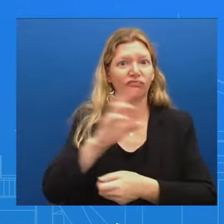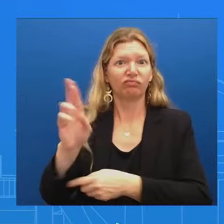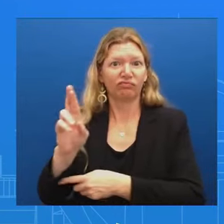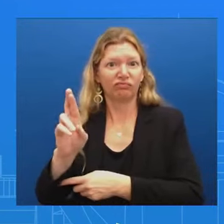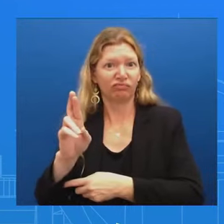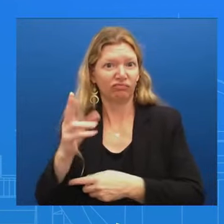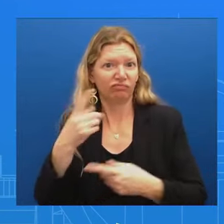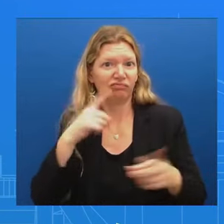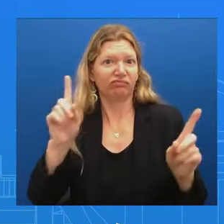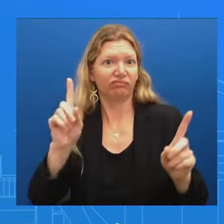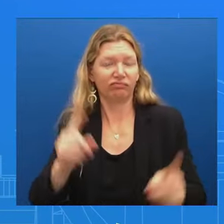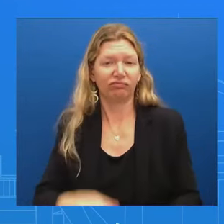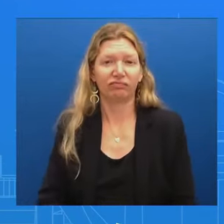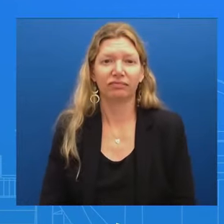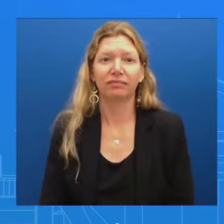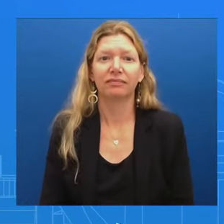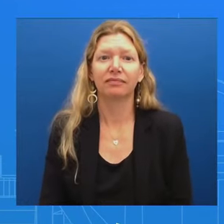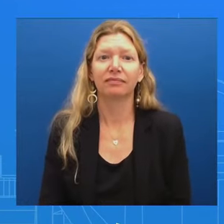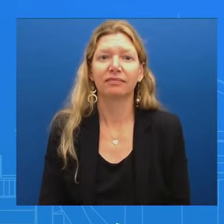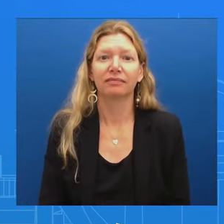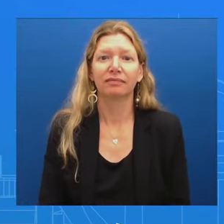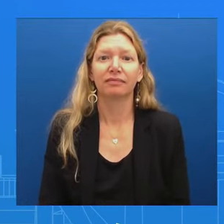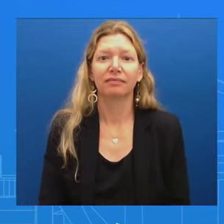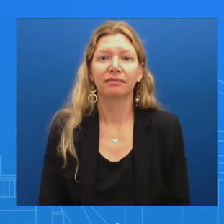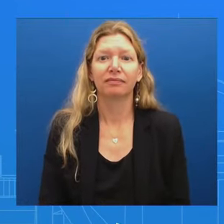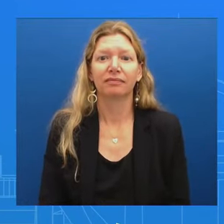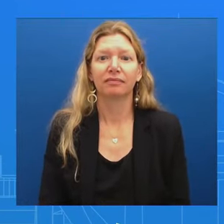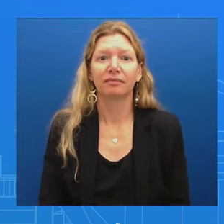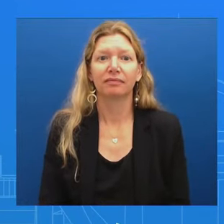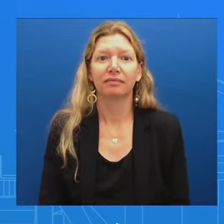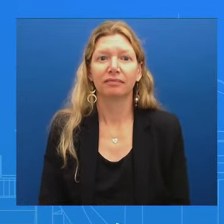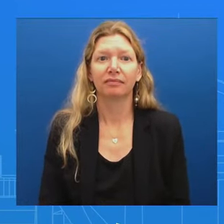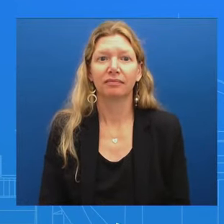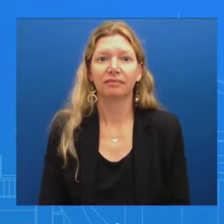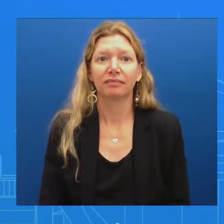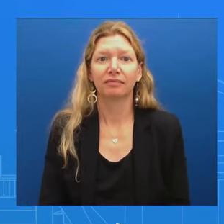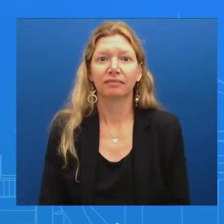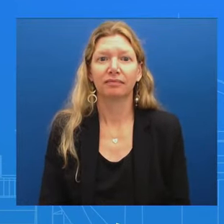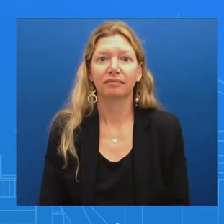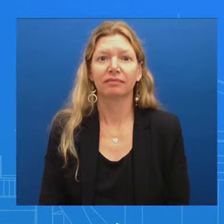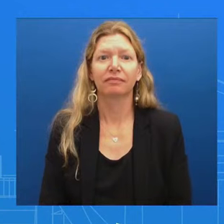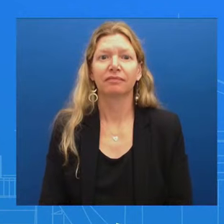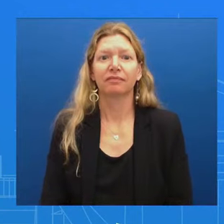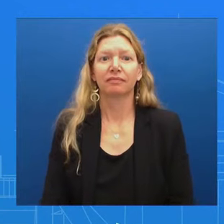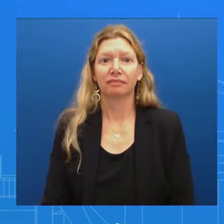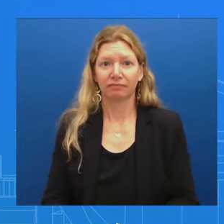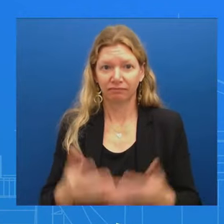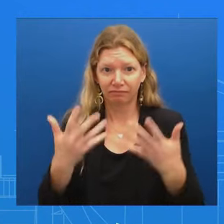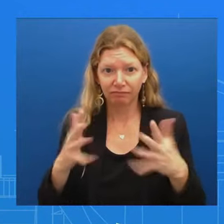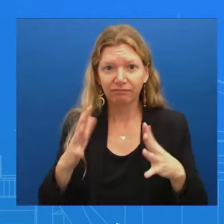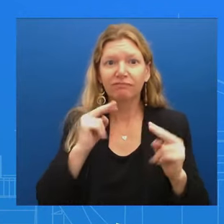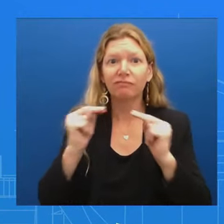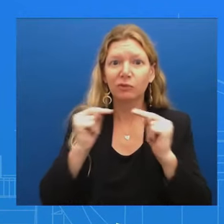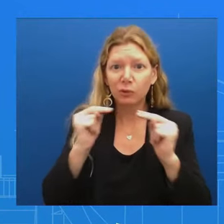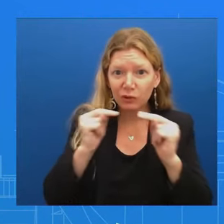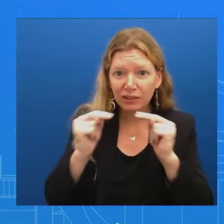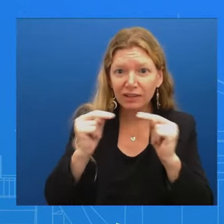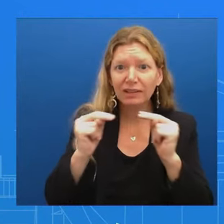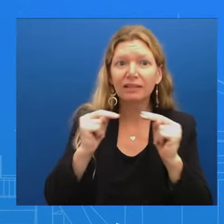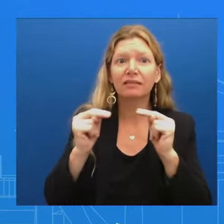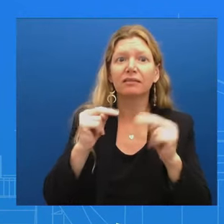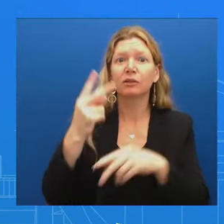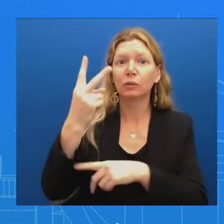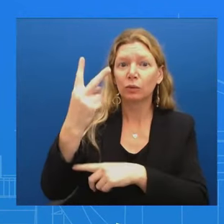the White negotiated on this Brian, we did We negotiated on this Two-thirds of House Republicans voted for it And bipartisan